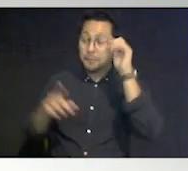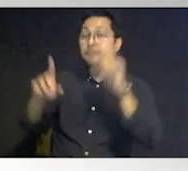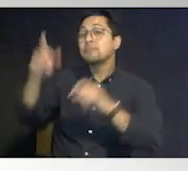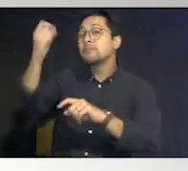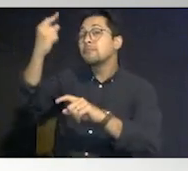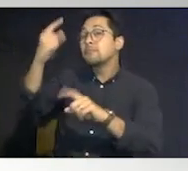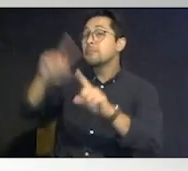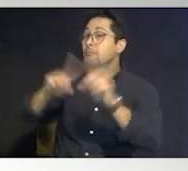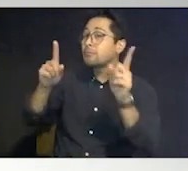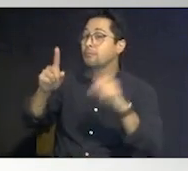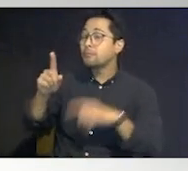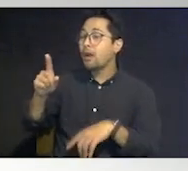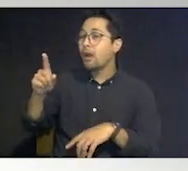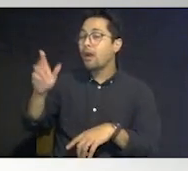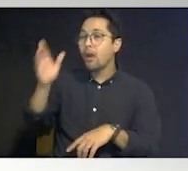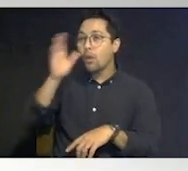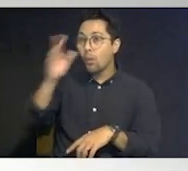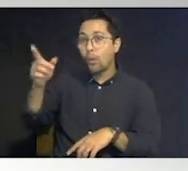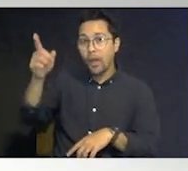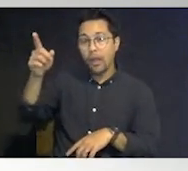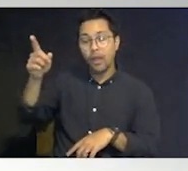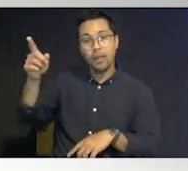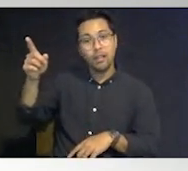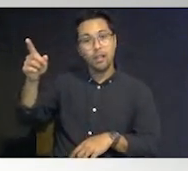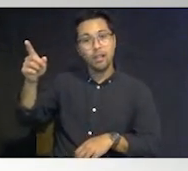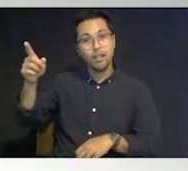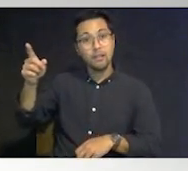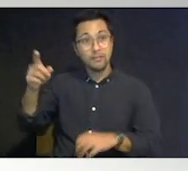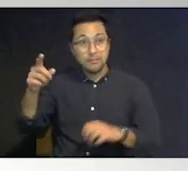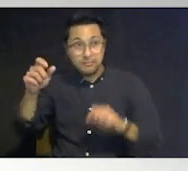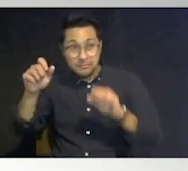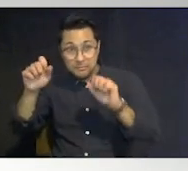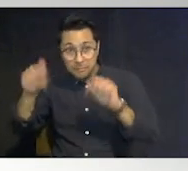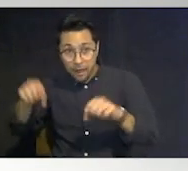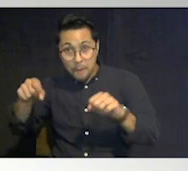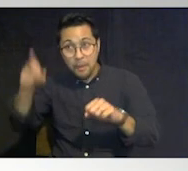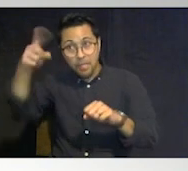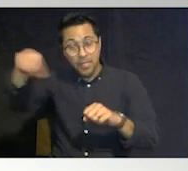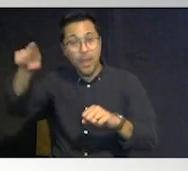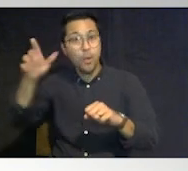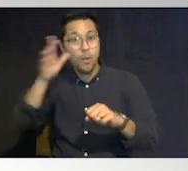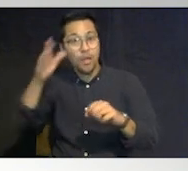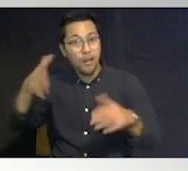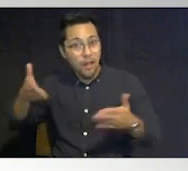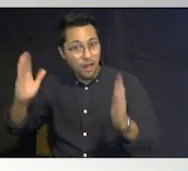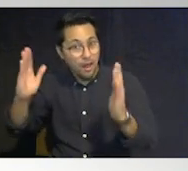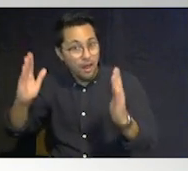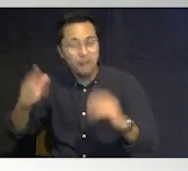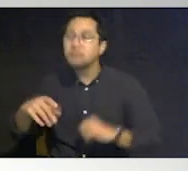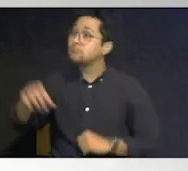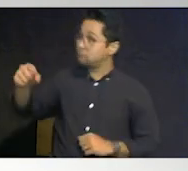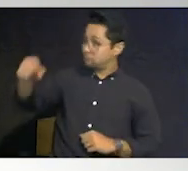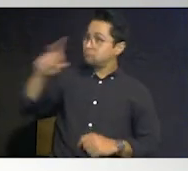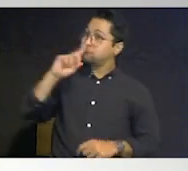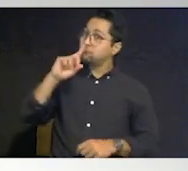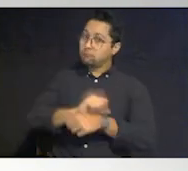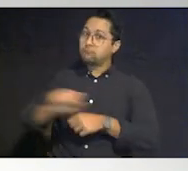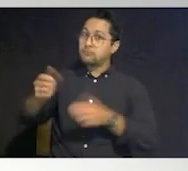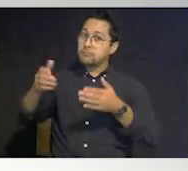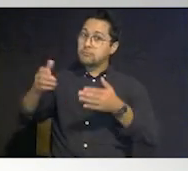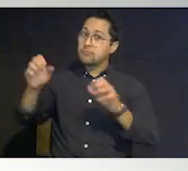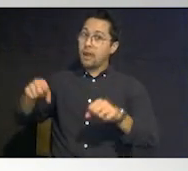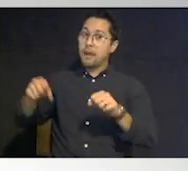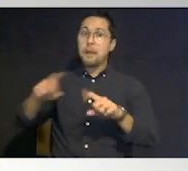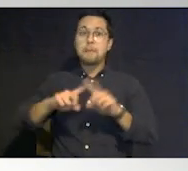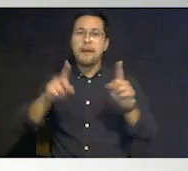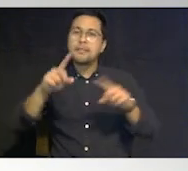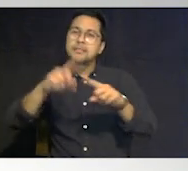is possible and but it depends on the